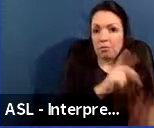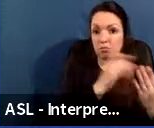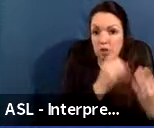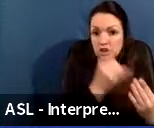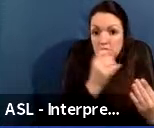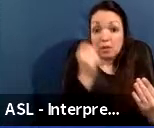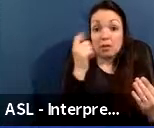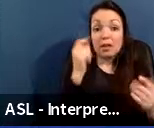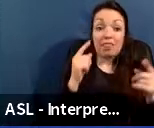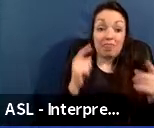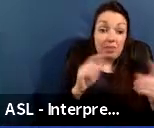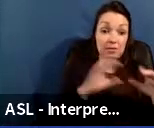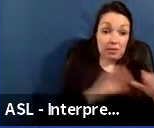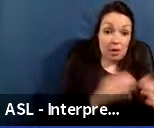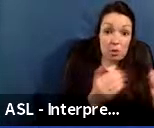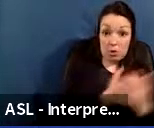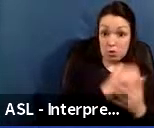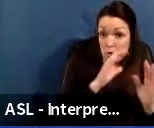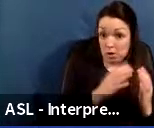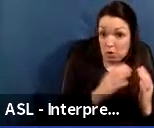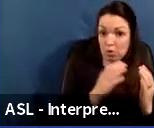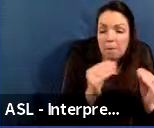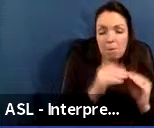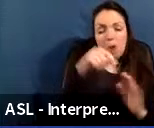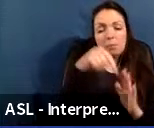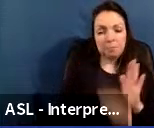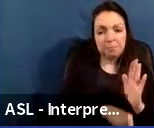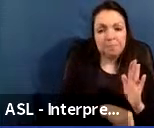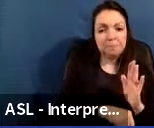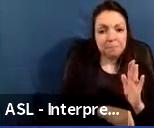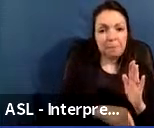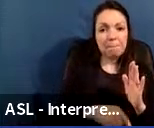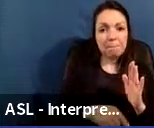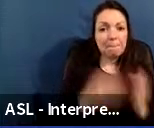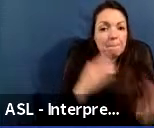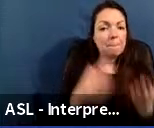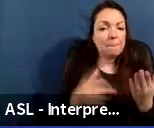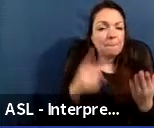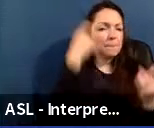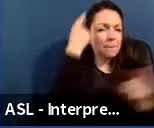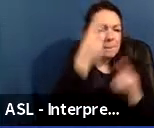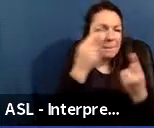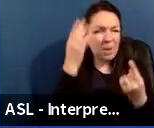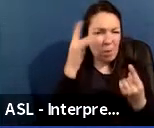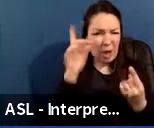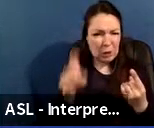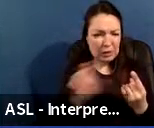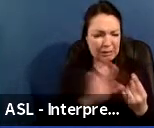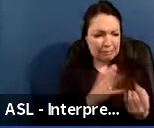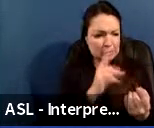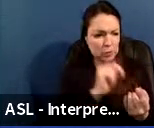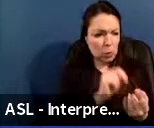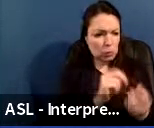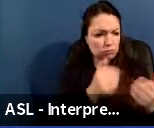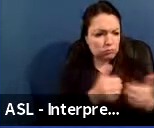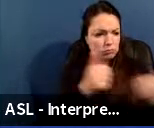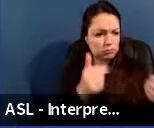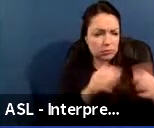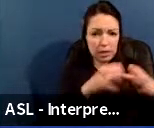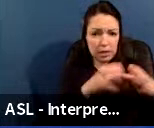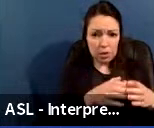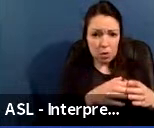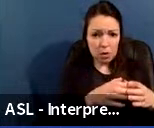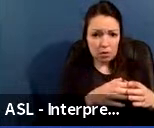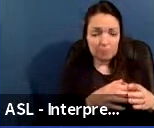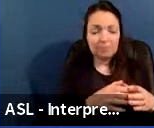beyond just minor repairs. And again, you may ask, why did it need its own category? Well, is because